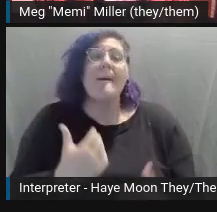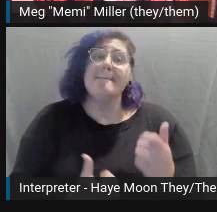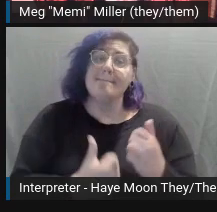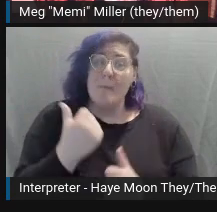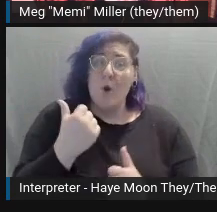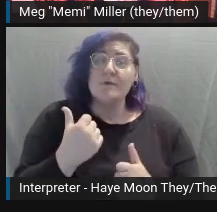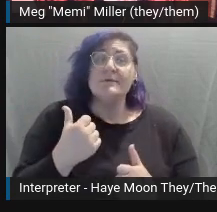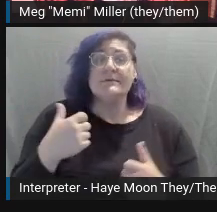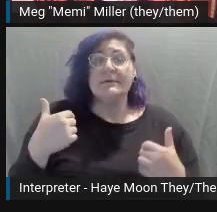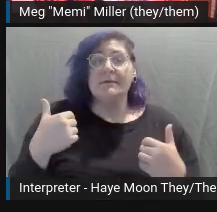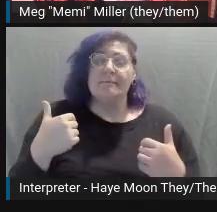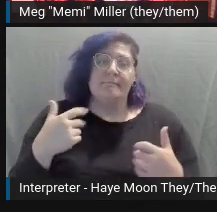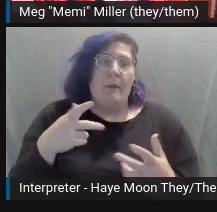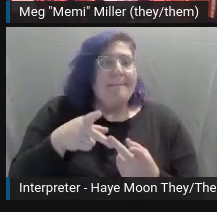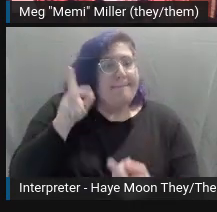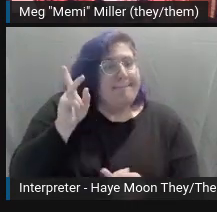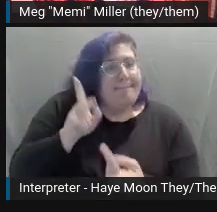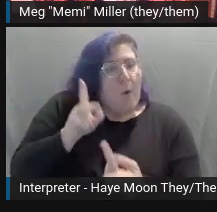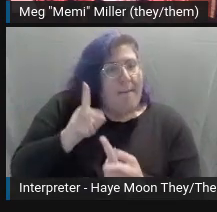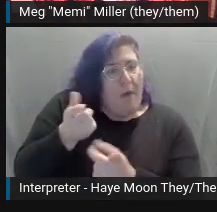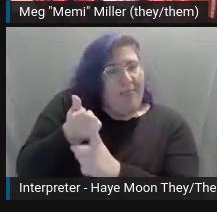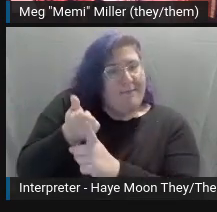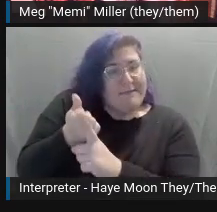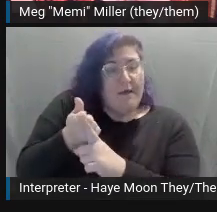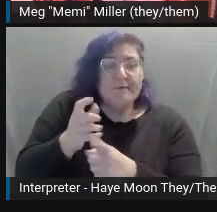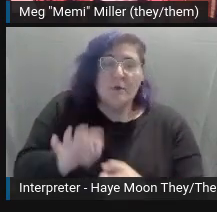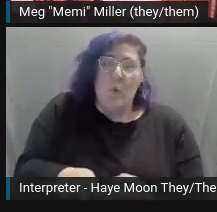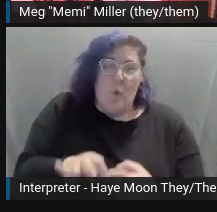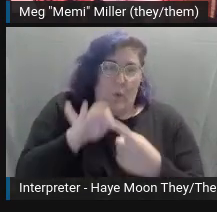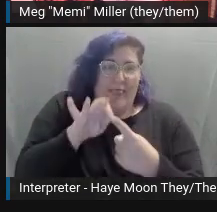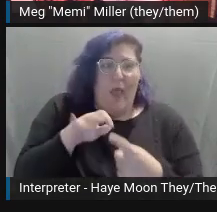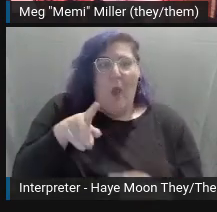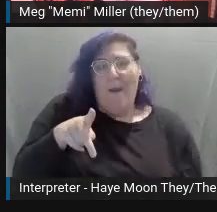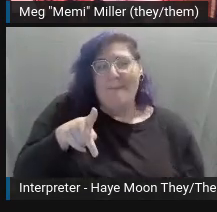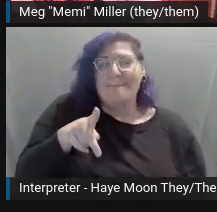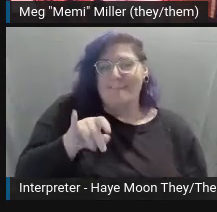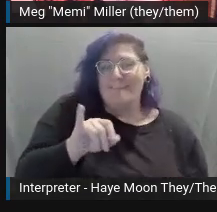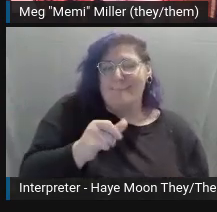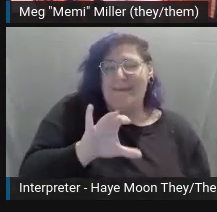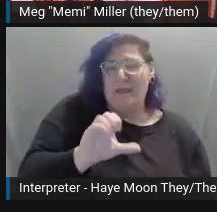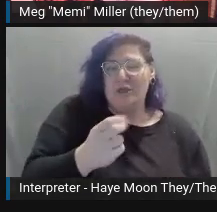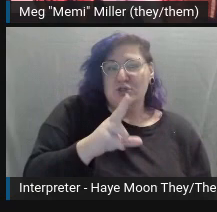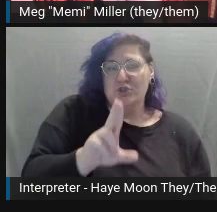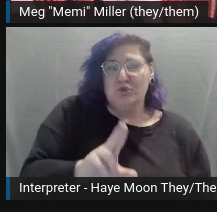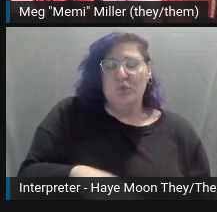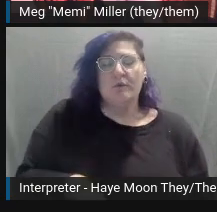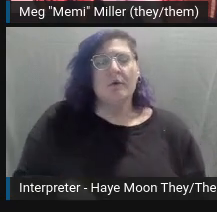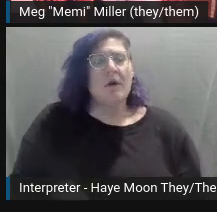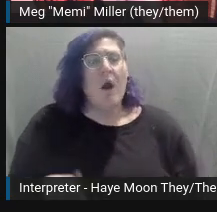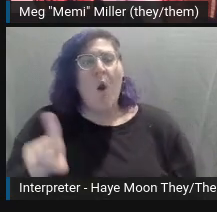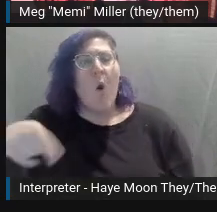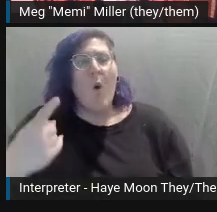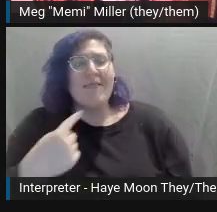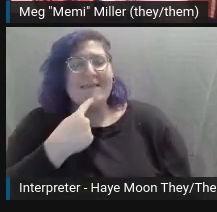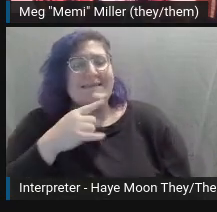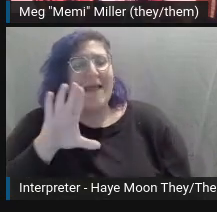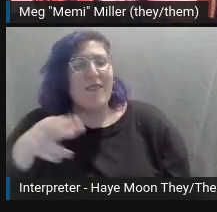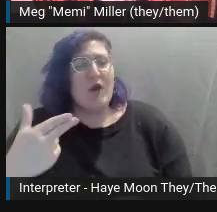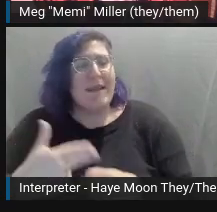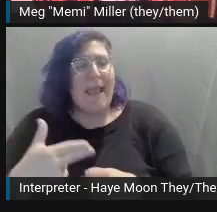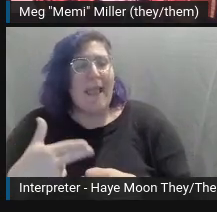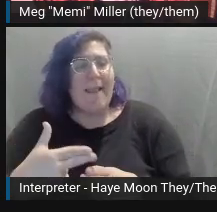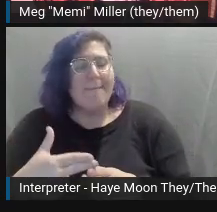So if the captions were going to be literal, they would read Pika, Pika, Pikachu. And that's not helpful, despite it being